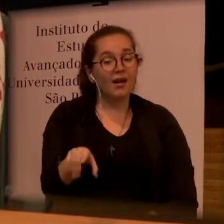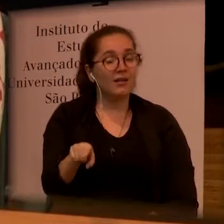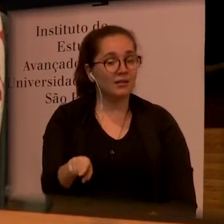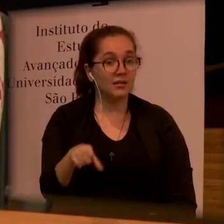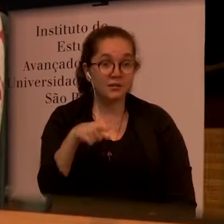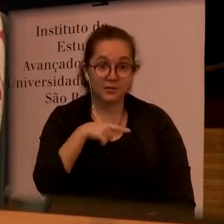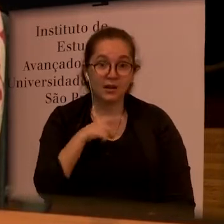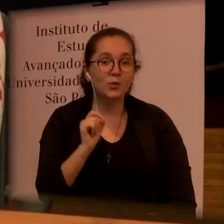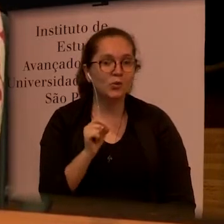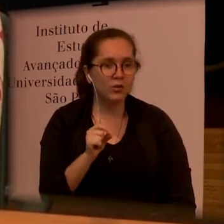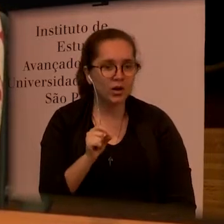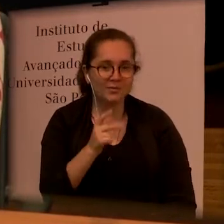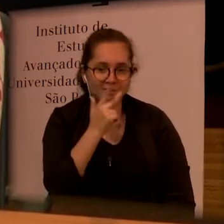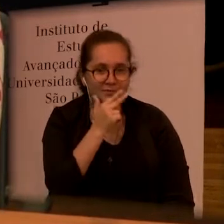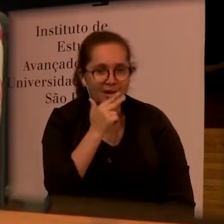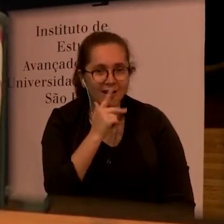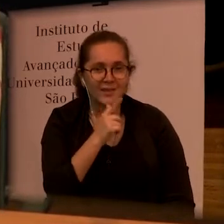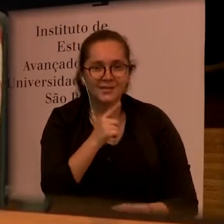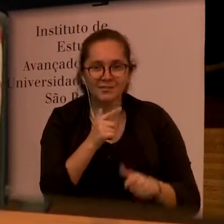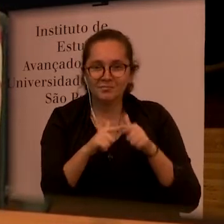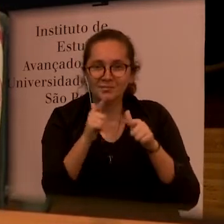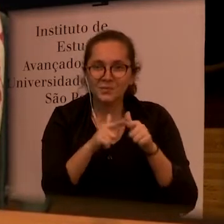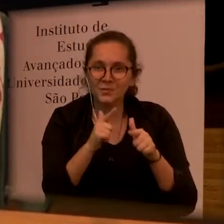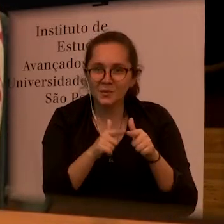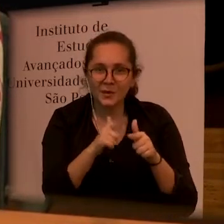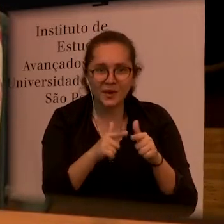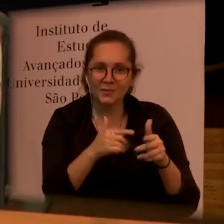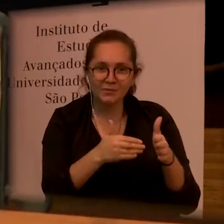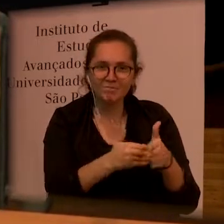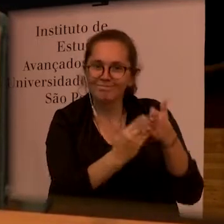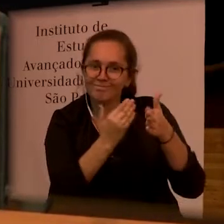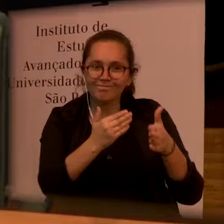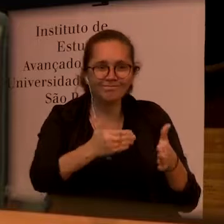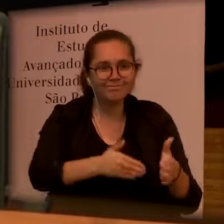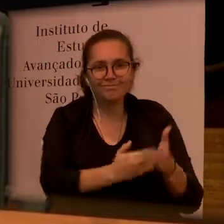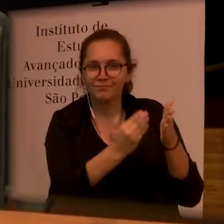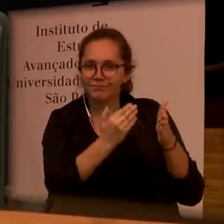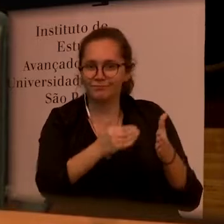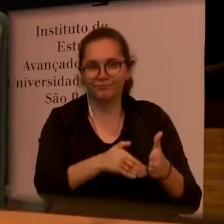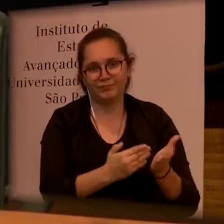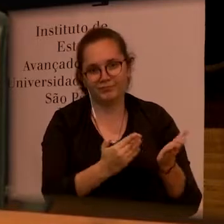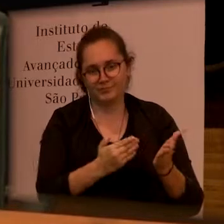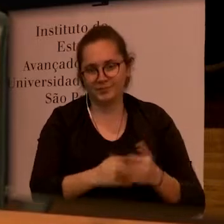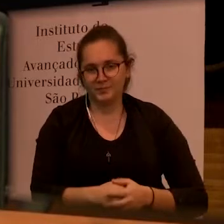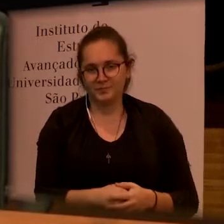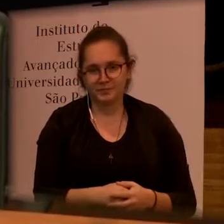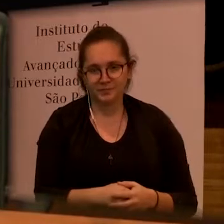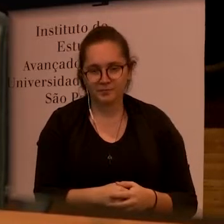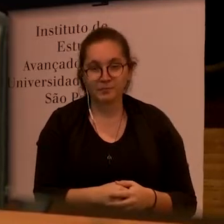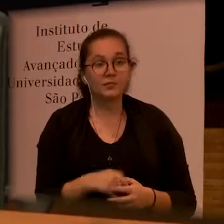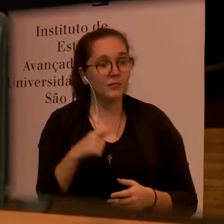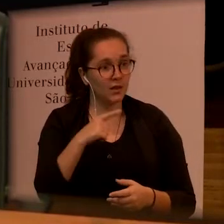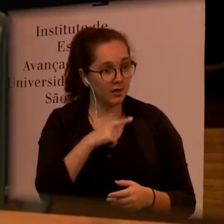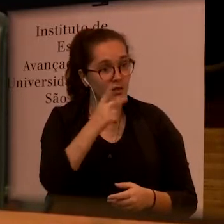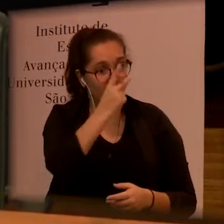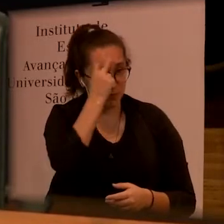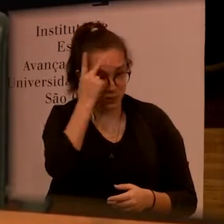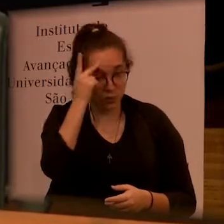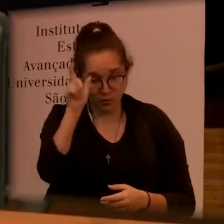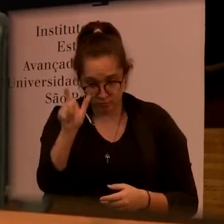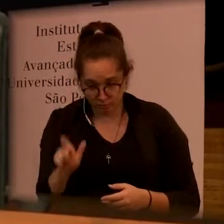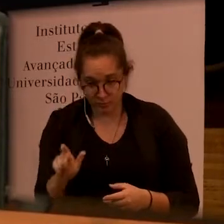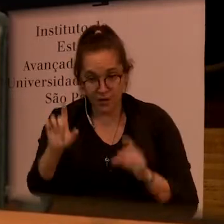as you mentioned people with disabilities and their organisations and communities advocating is one important step